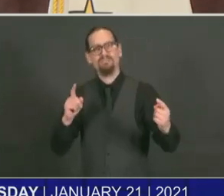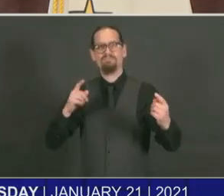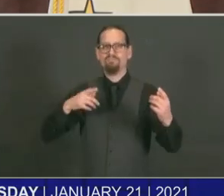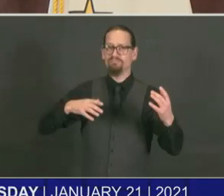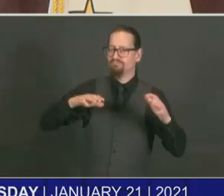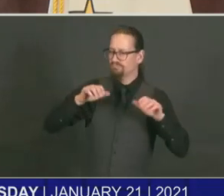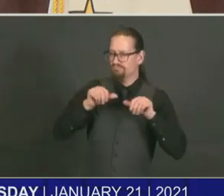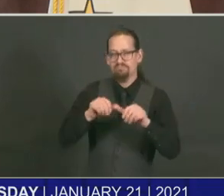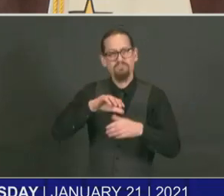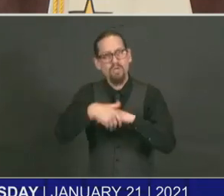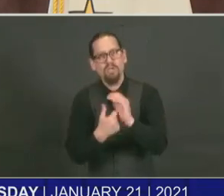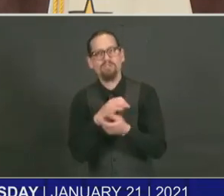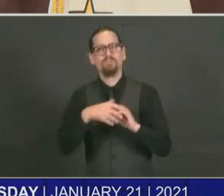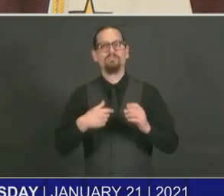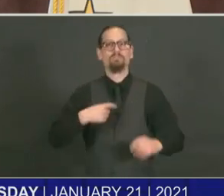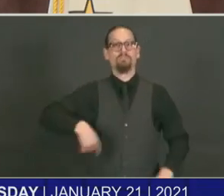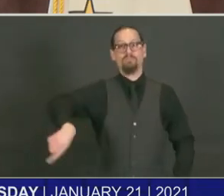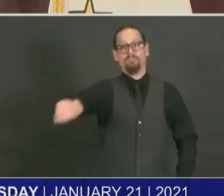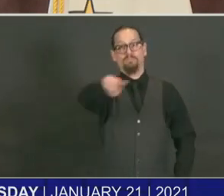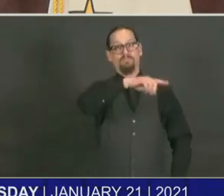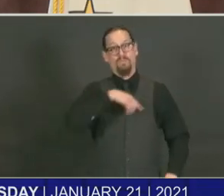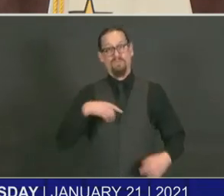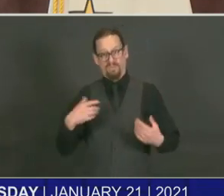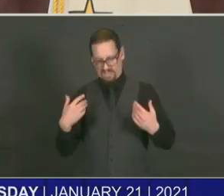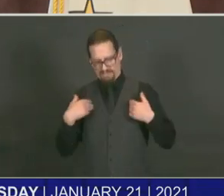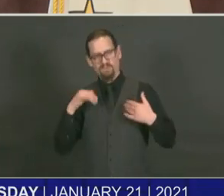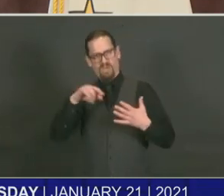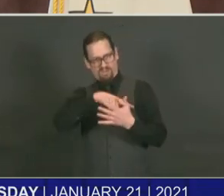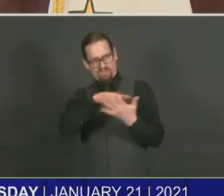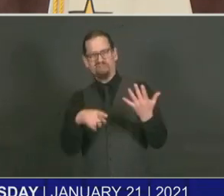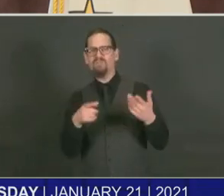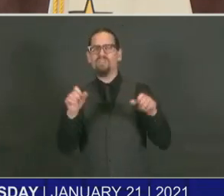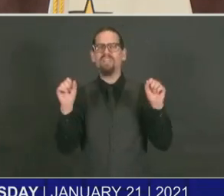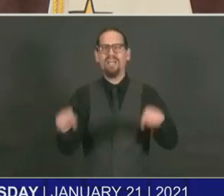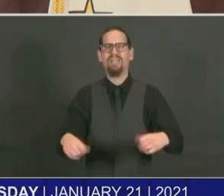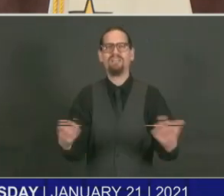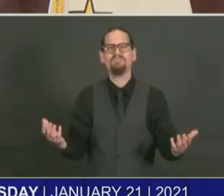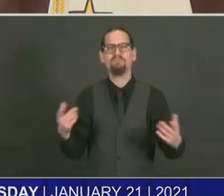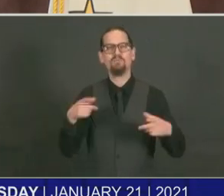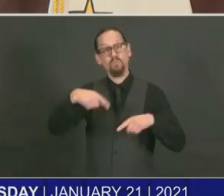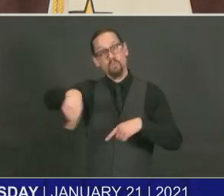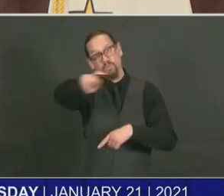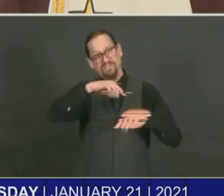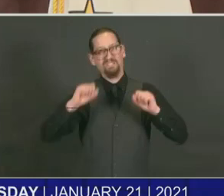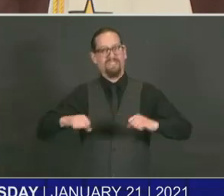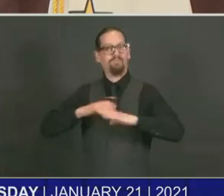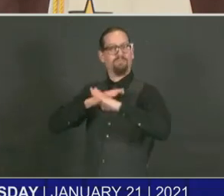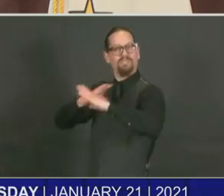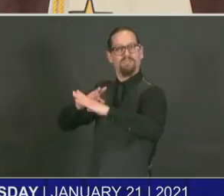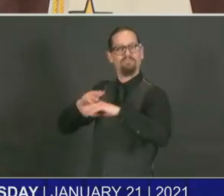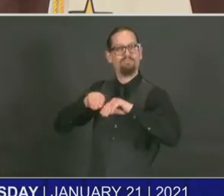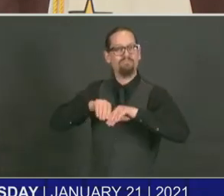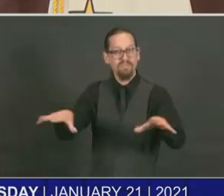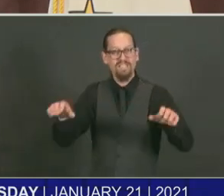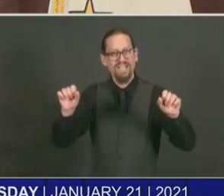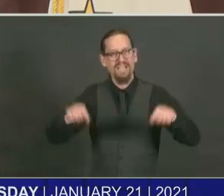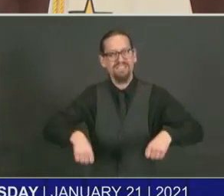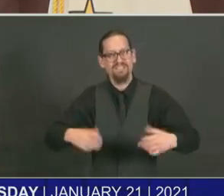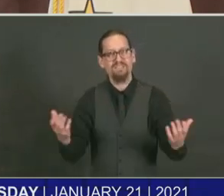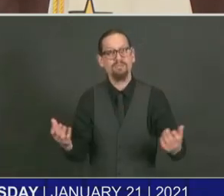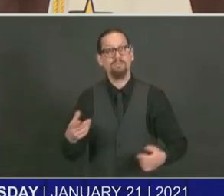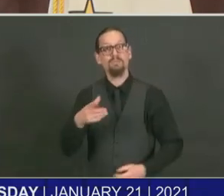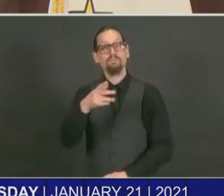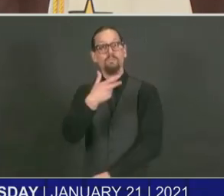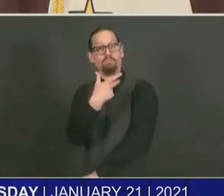have the capacity in your hands to stop transmission and the vaccine can be reserved for those who are at higher